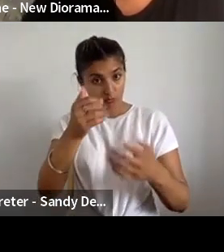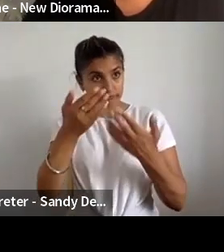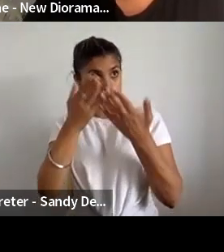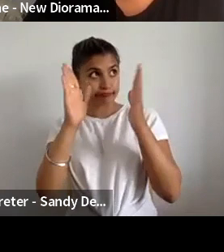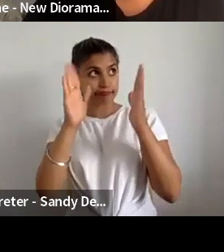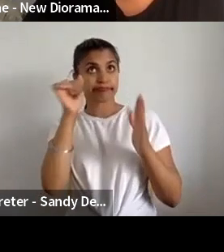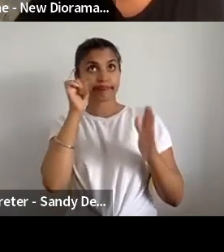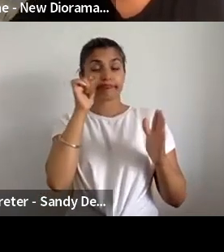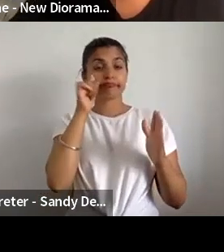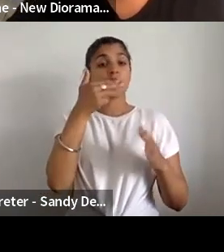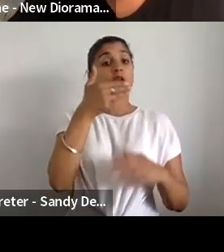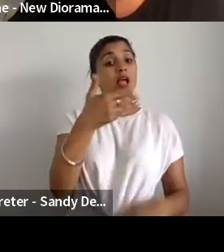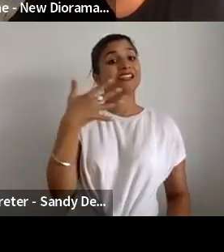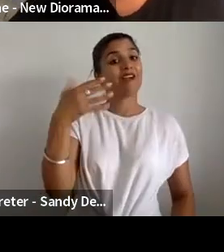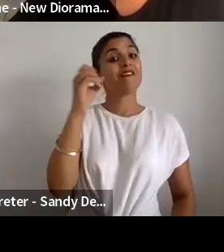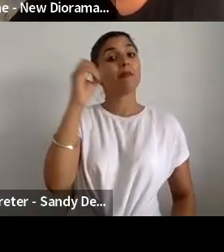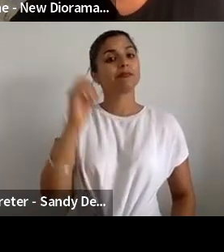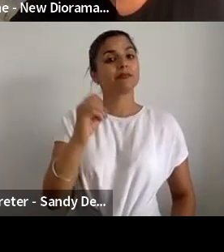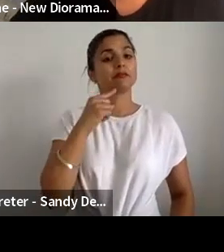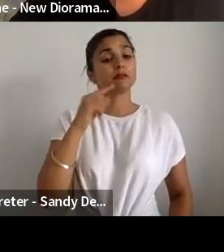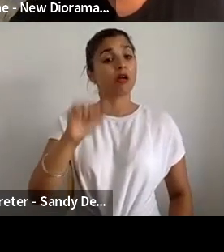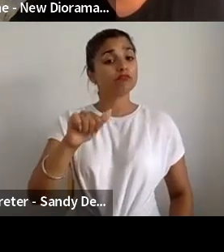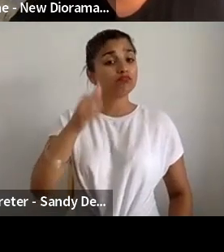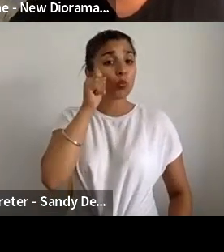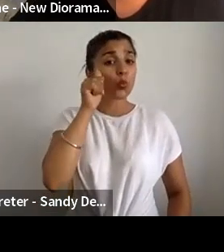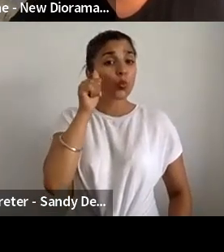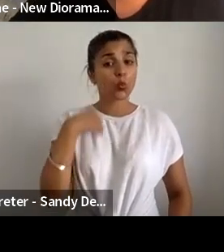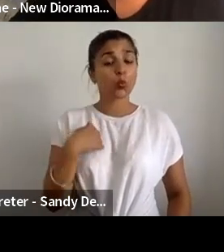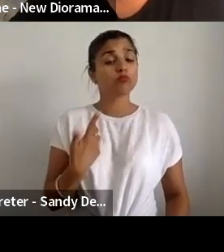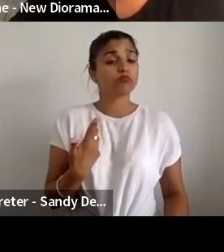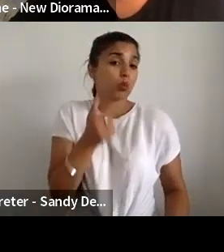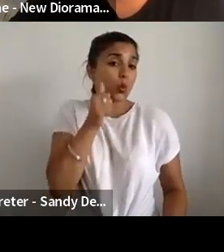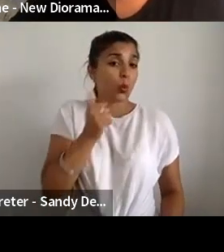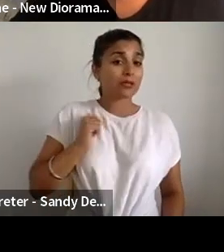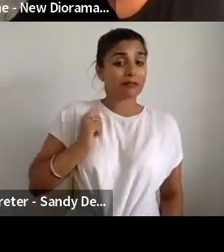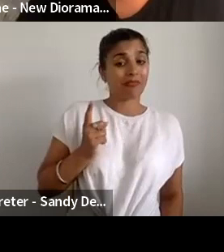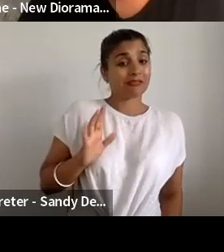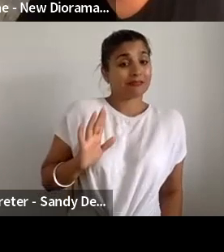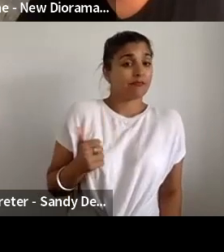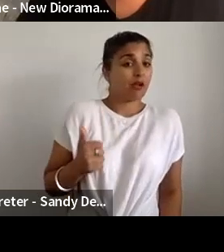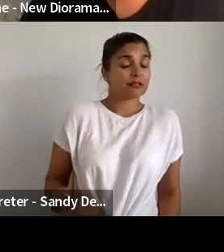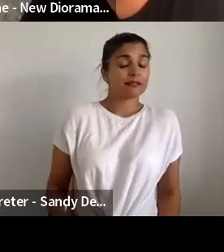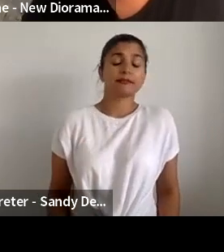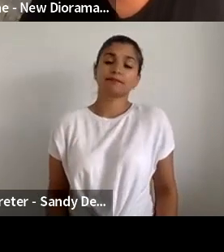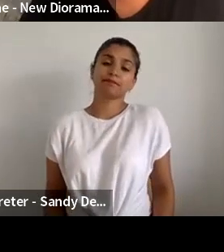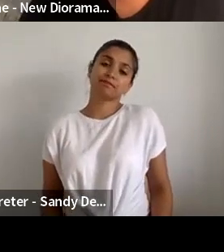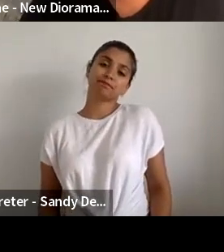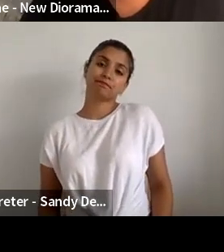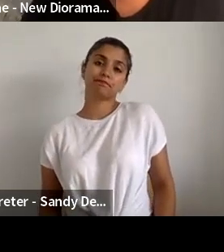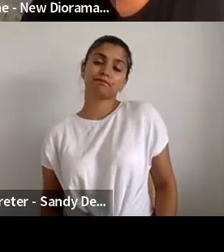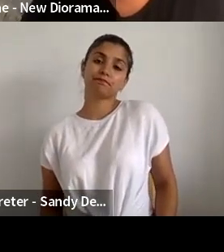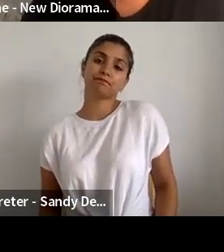95% knew that they were, that's what they were in for with this. We were